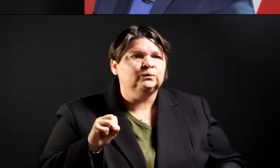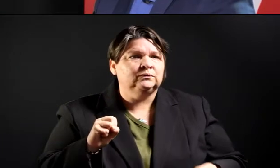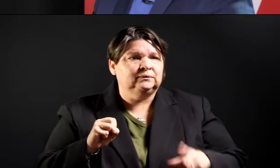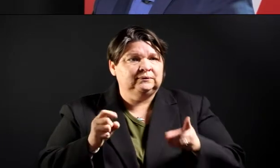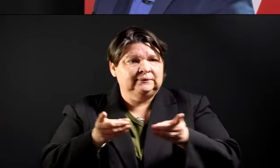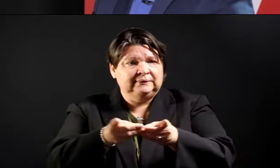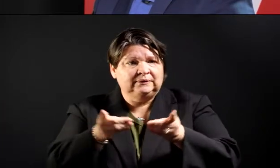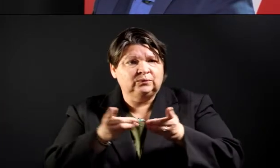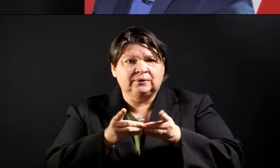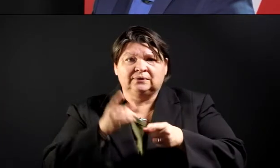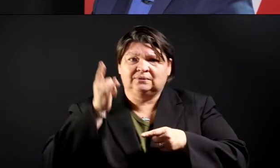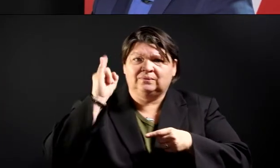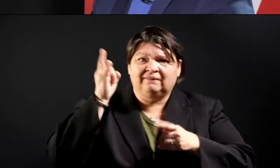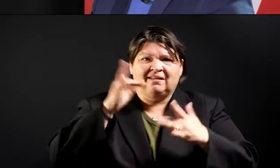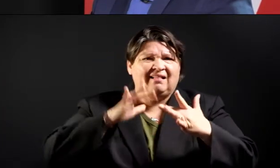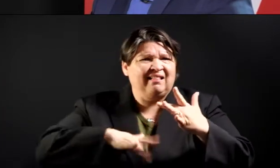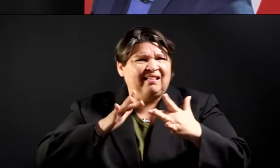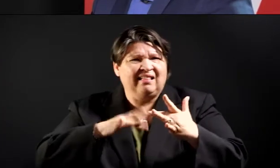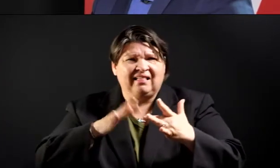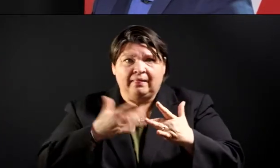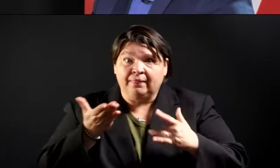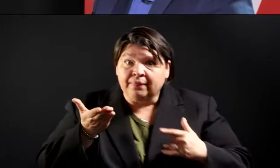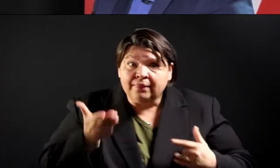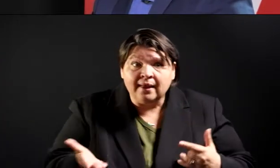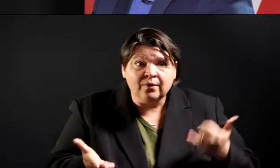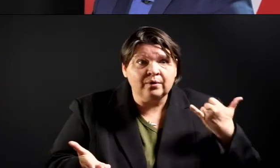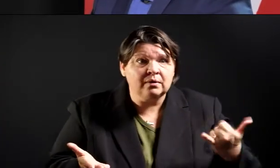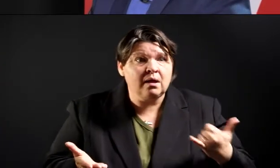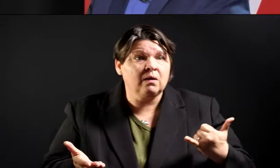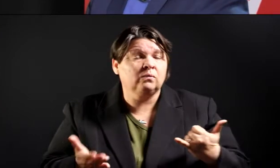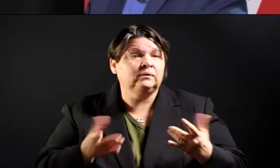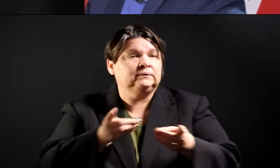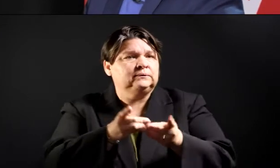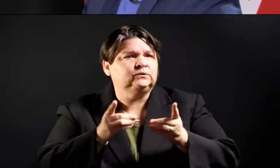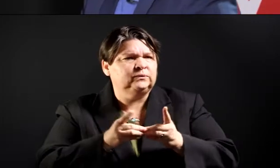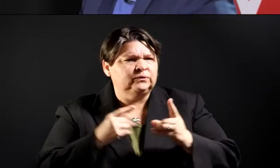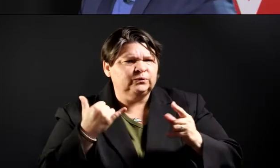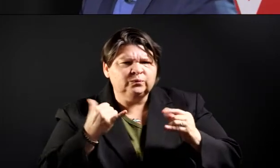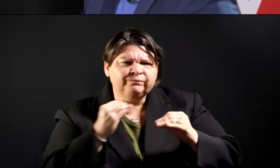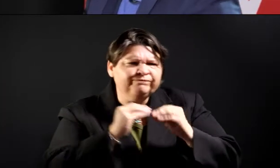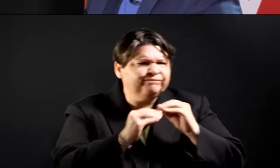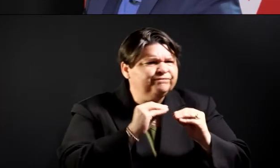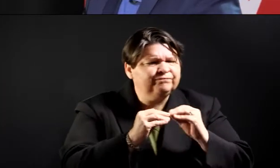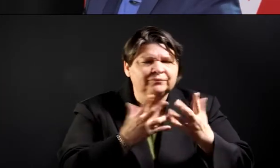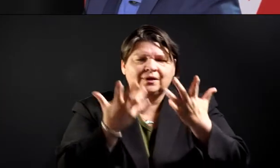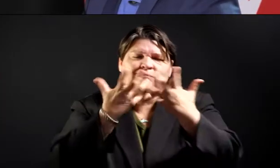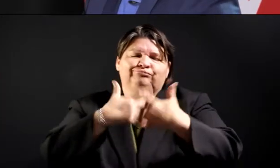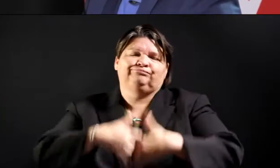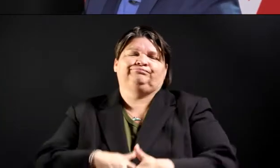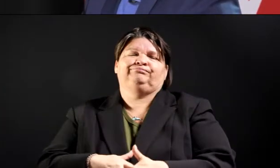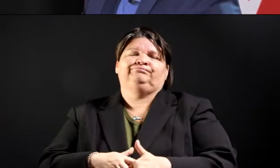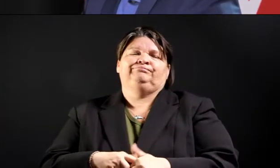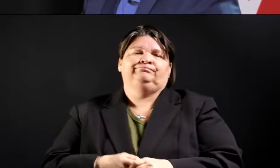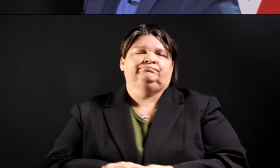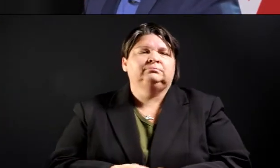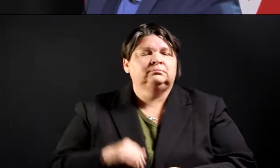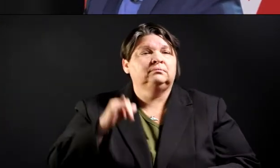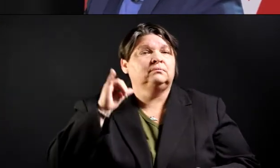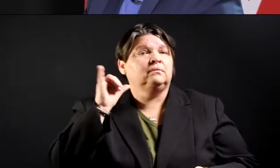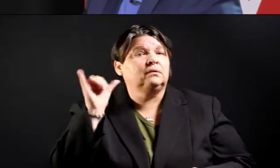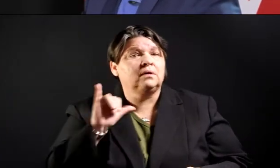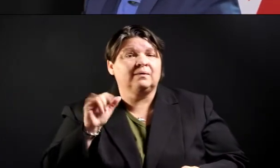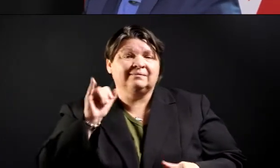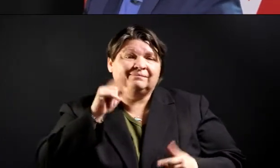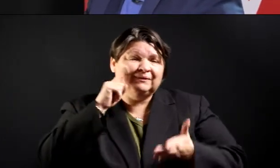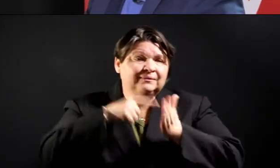school district bridge that. But, Dr. Scribner told me yesterday, too, that they are looking at pen and paper, or pencil and paper